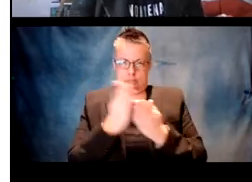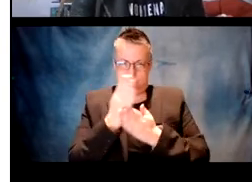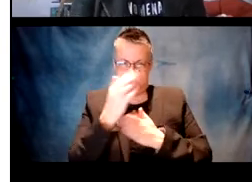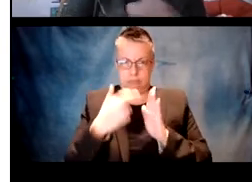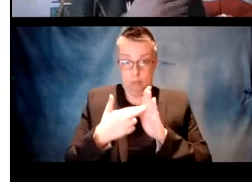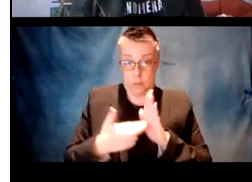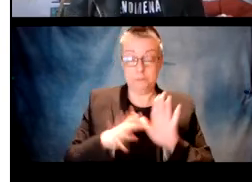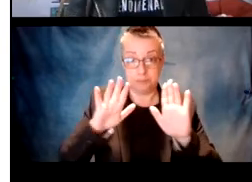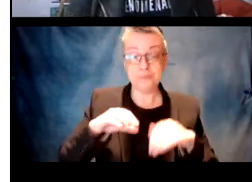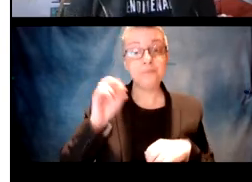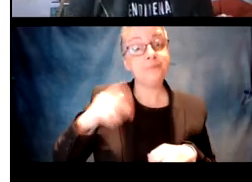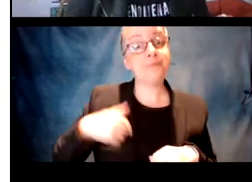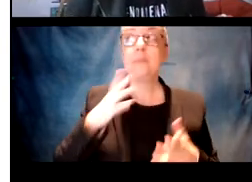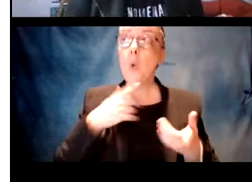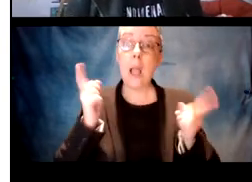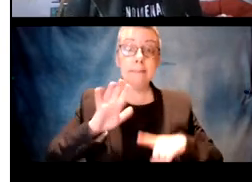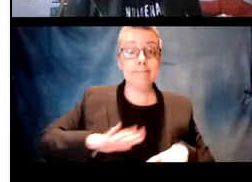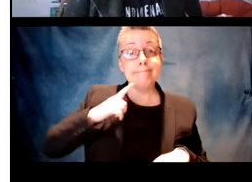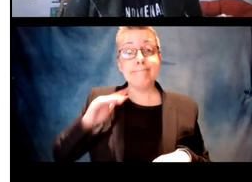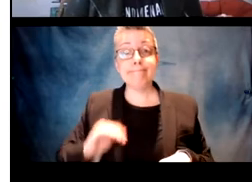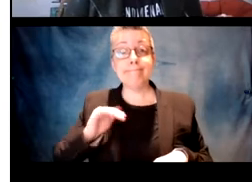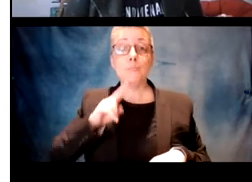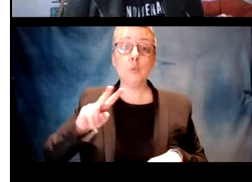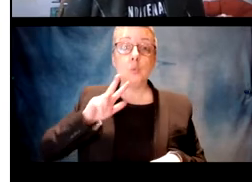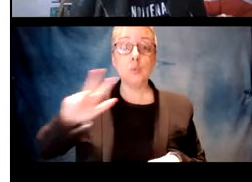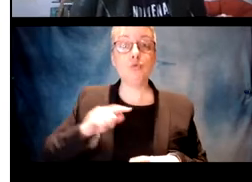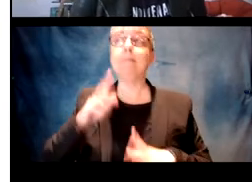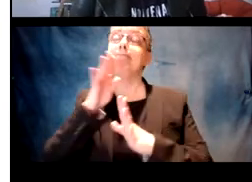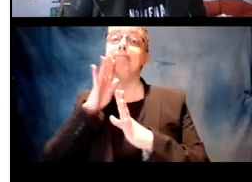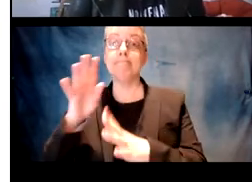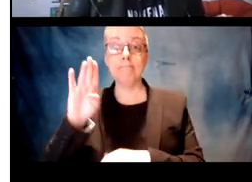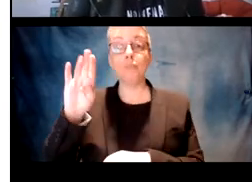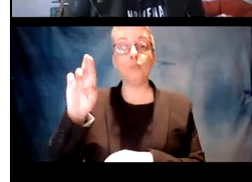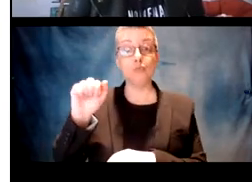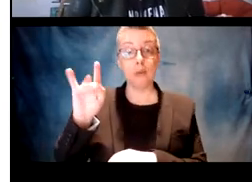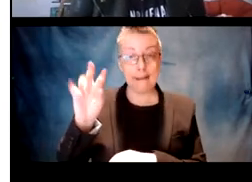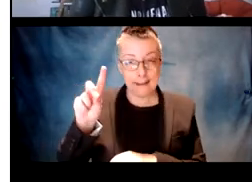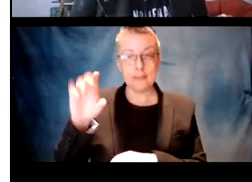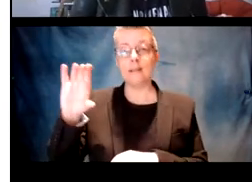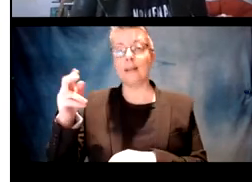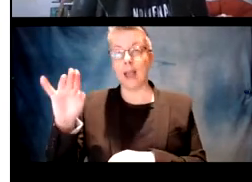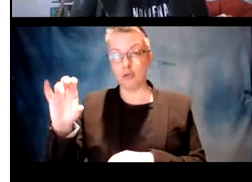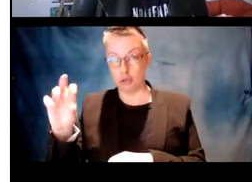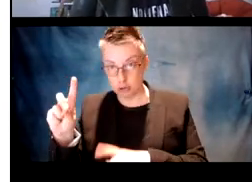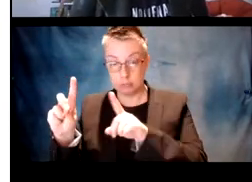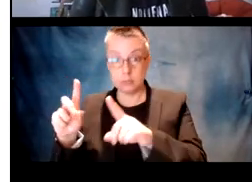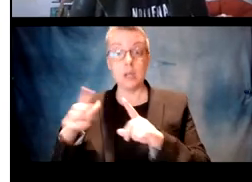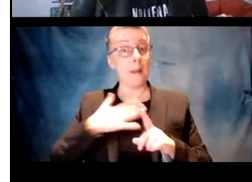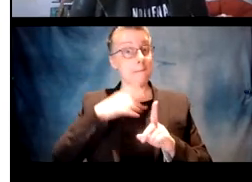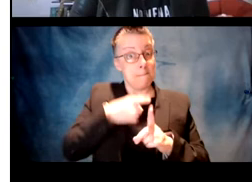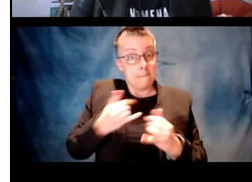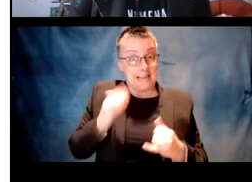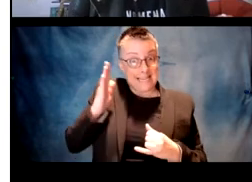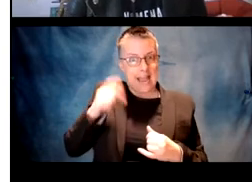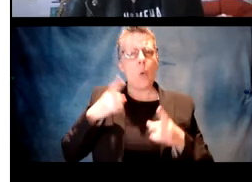Okay, like I said, this is happening around two or three, we start hearing forms like breaks and catch. But